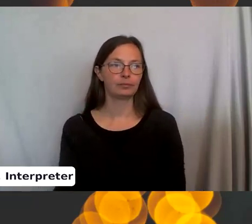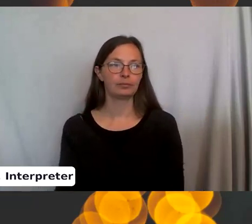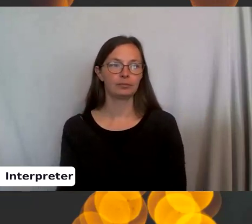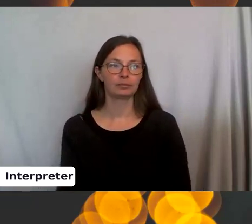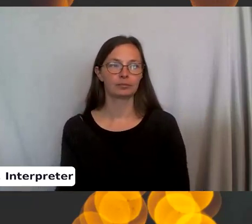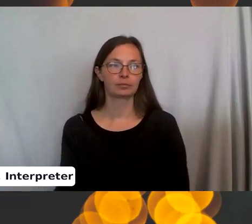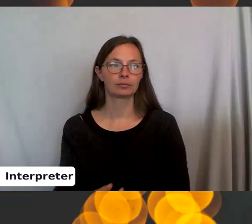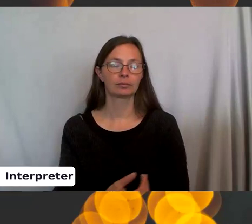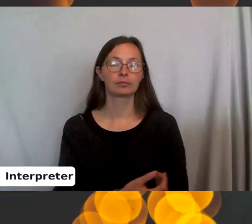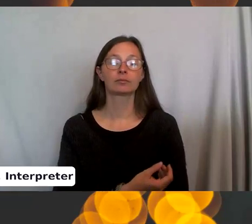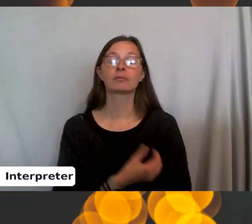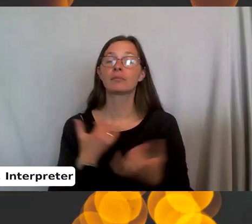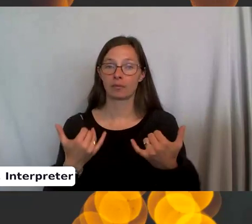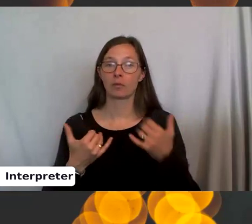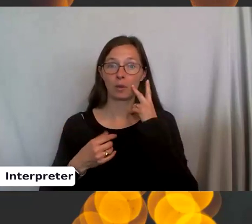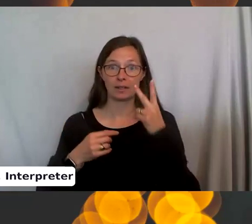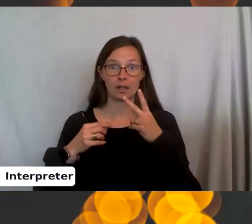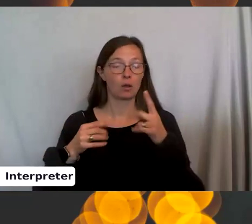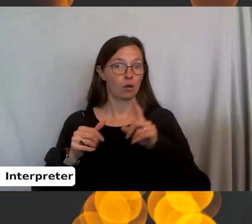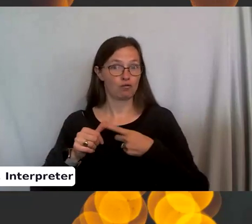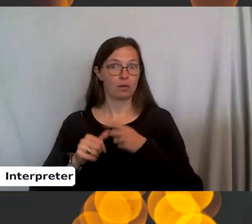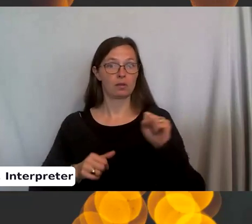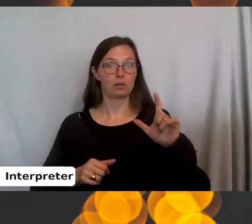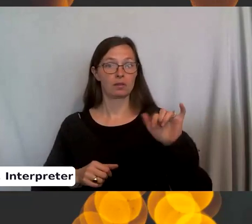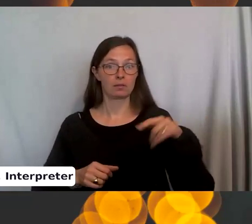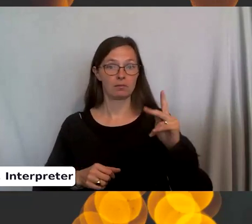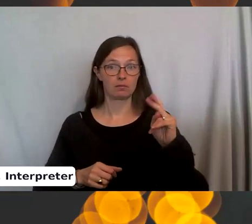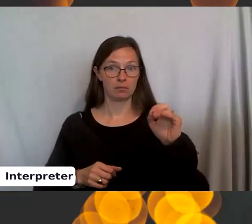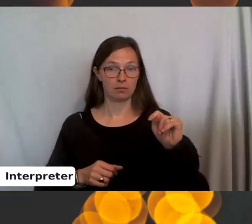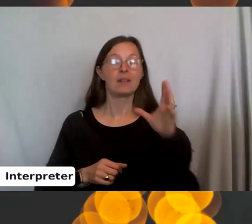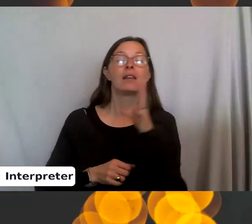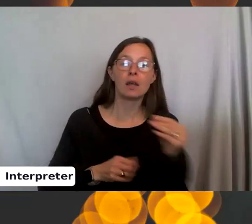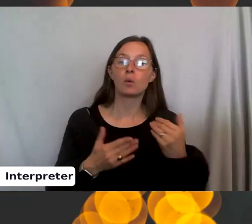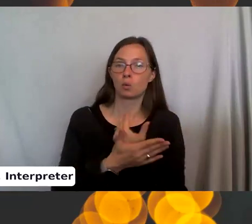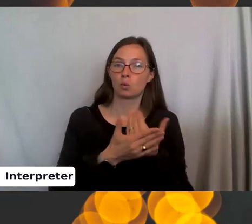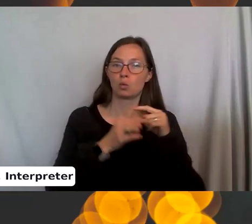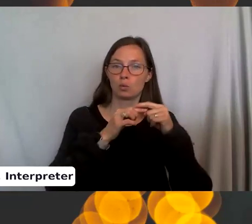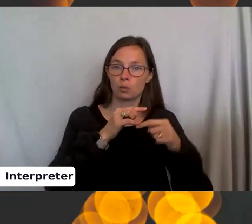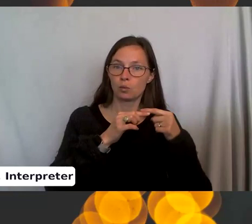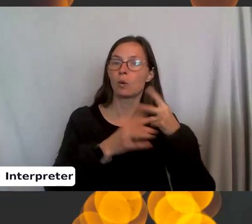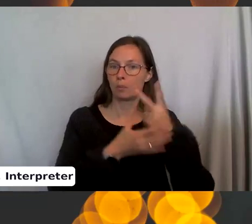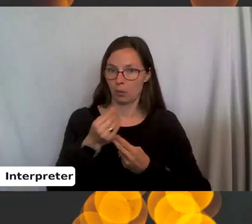So now there's the slipknot and the new stitch are both on the needle.